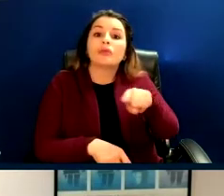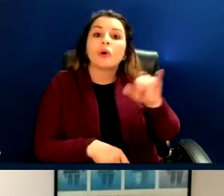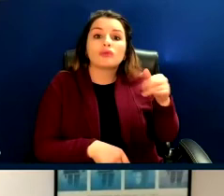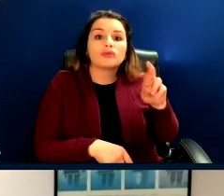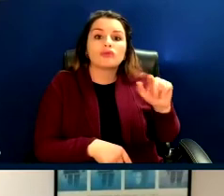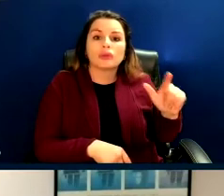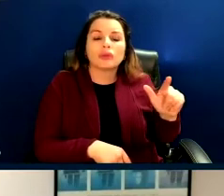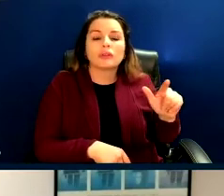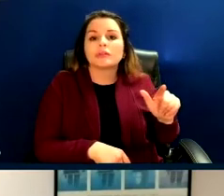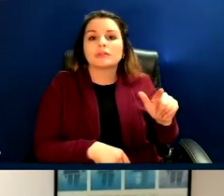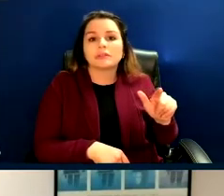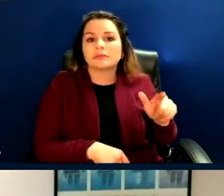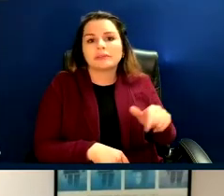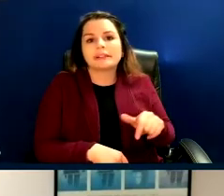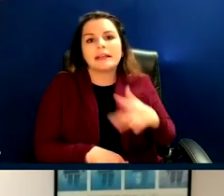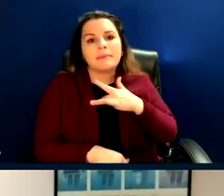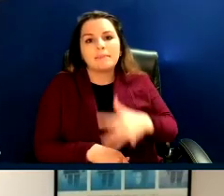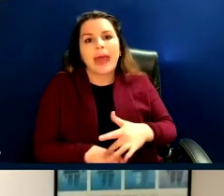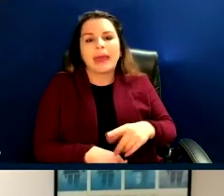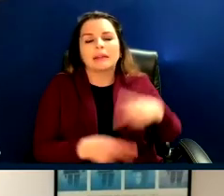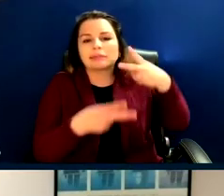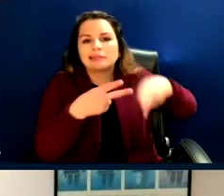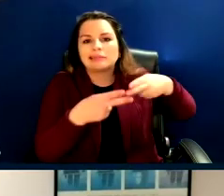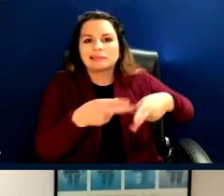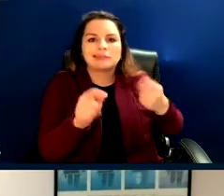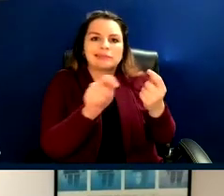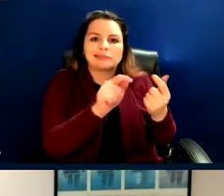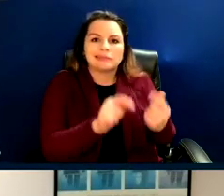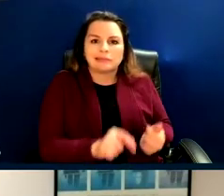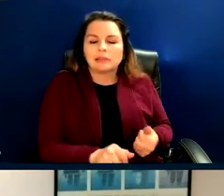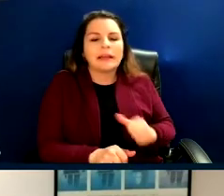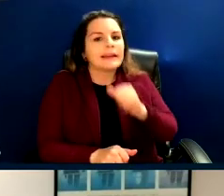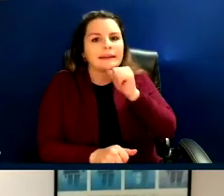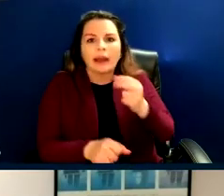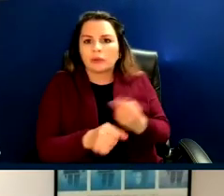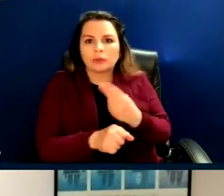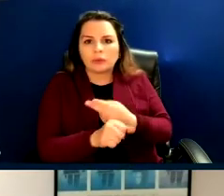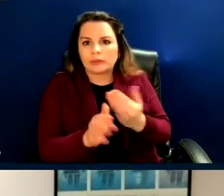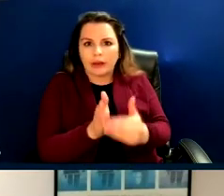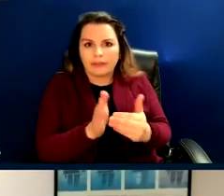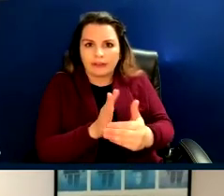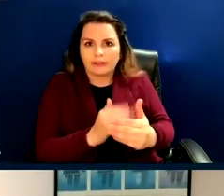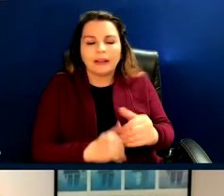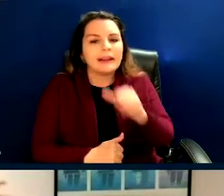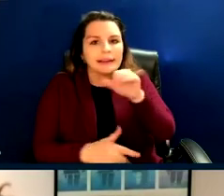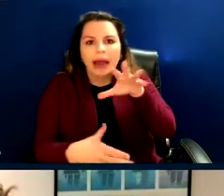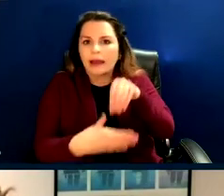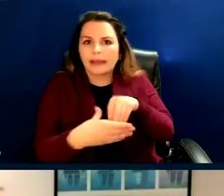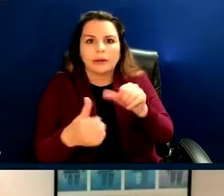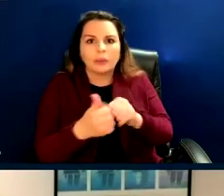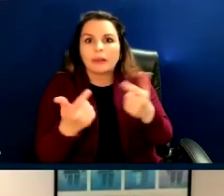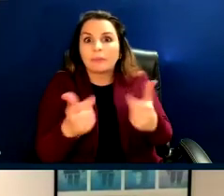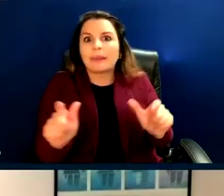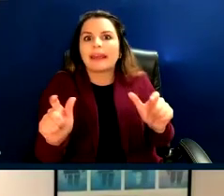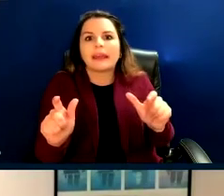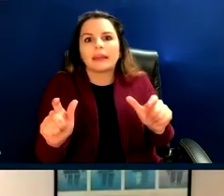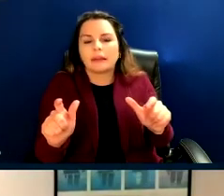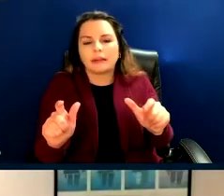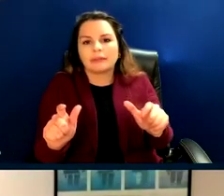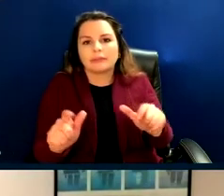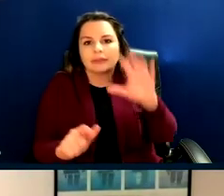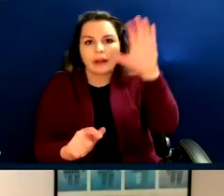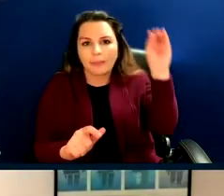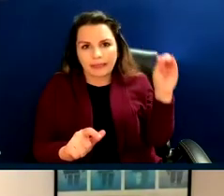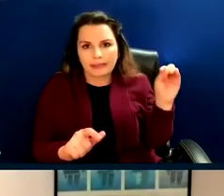first on the chopping block that don't get bundled into big purchases that aren't owned by large publishing scholarly publishing